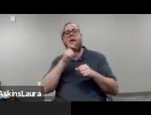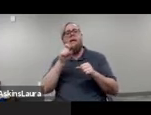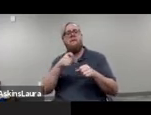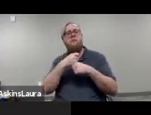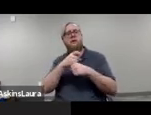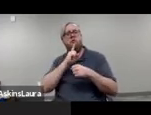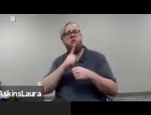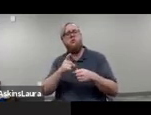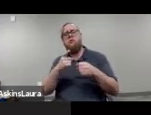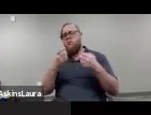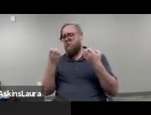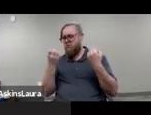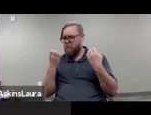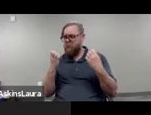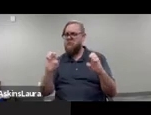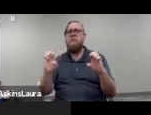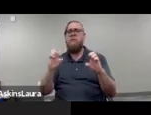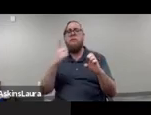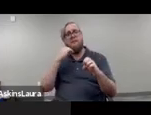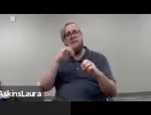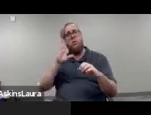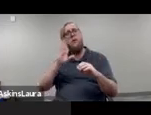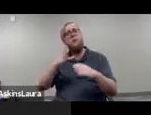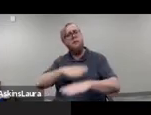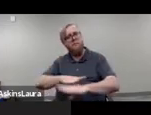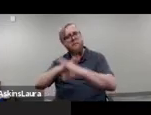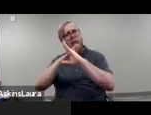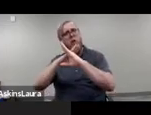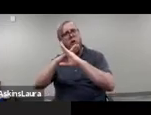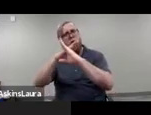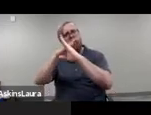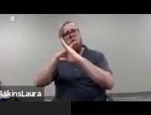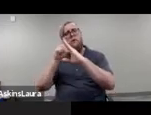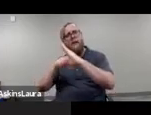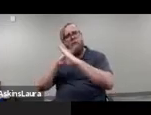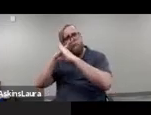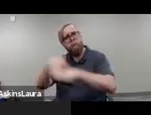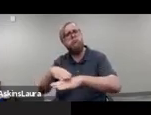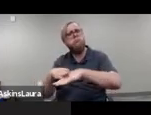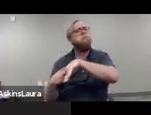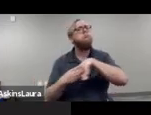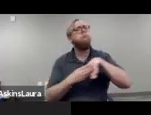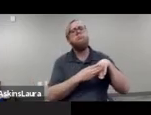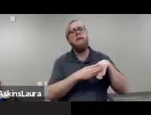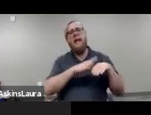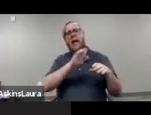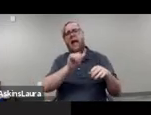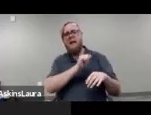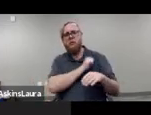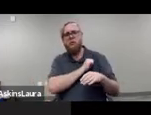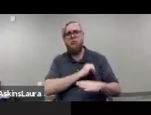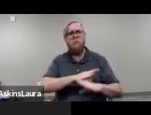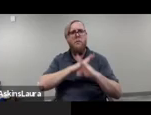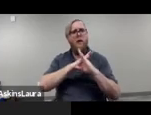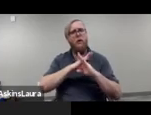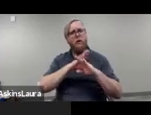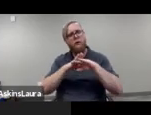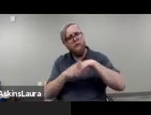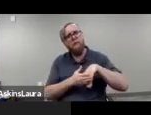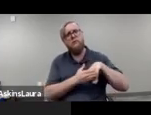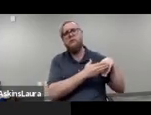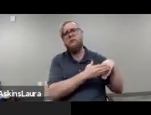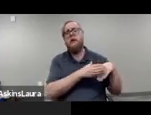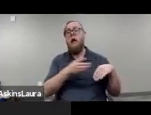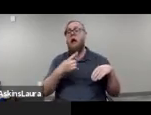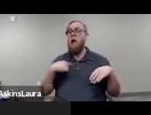greater efforts because there's going be barriers in the way there's access barriers attitudinal barriers you know with that if I can have